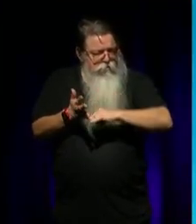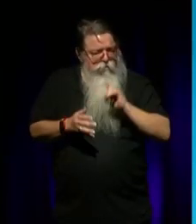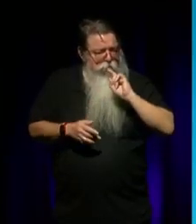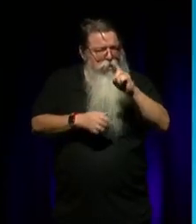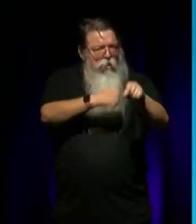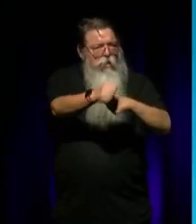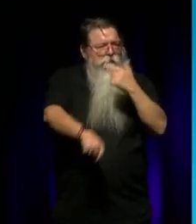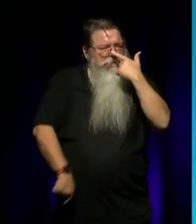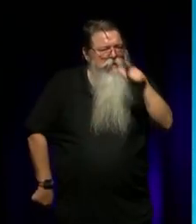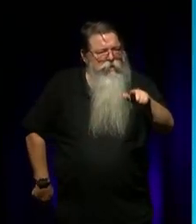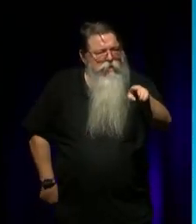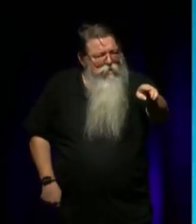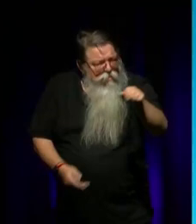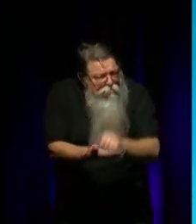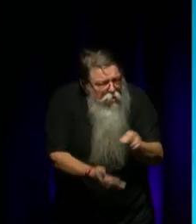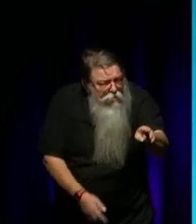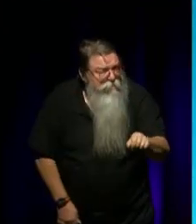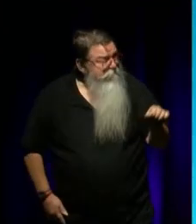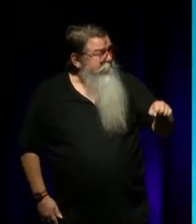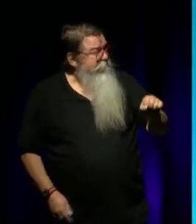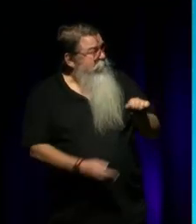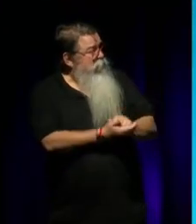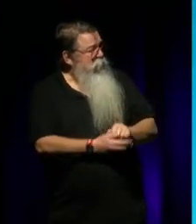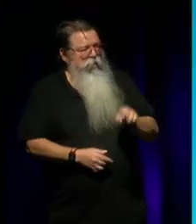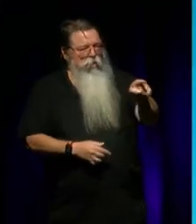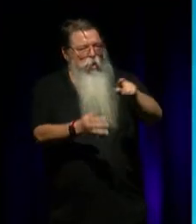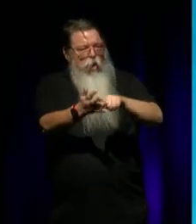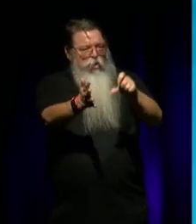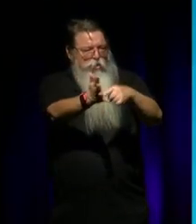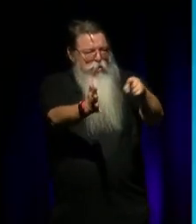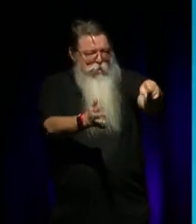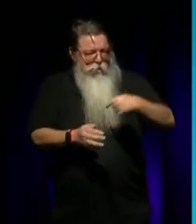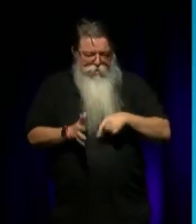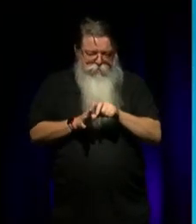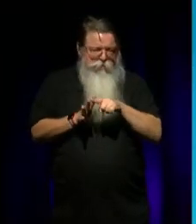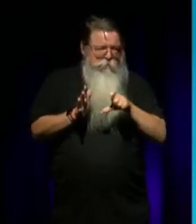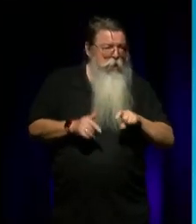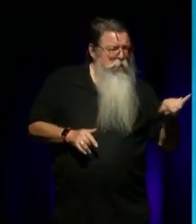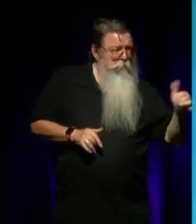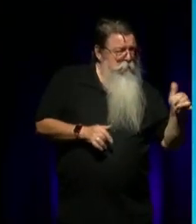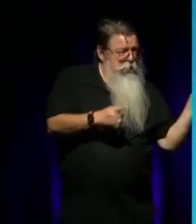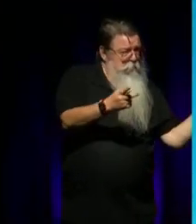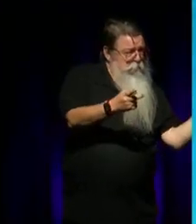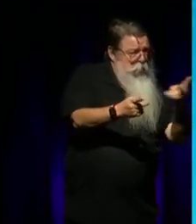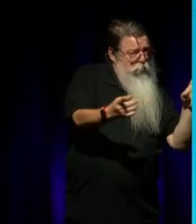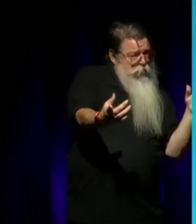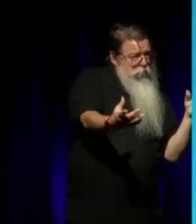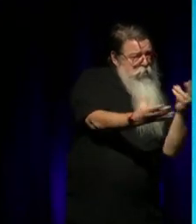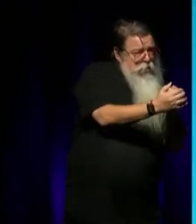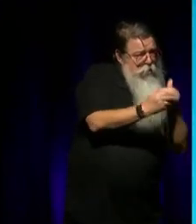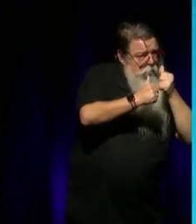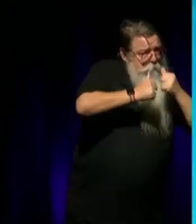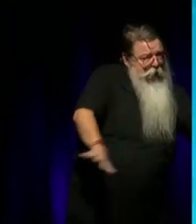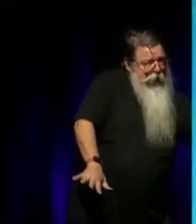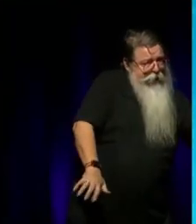I think that's right. Yeah. You're an October baby. I'm a December baby. Maybe we should do a party together. But the point